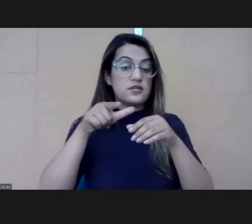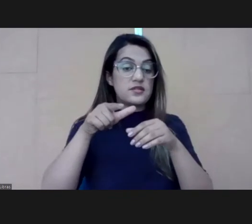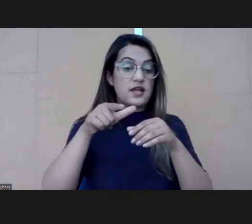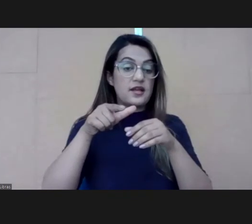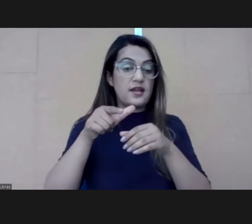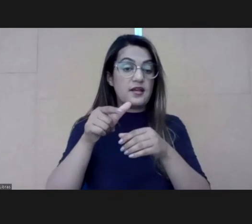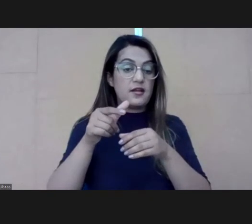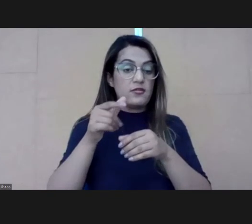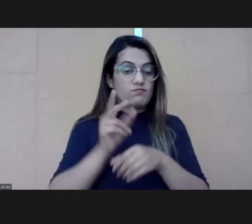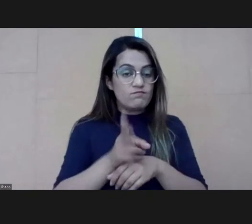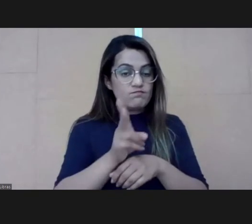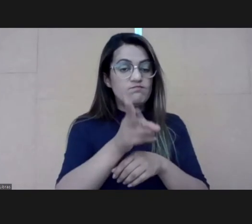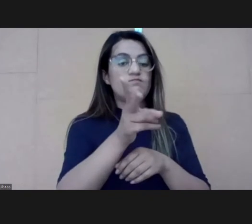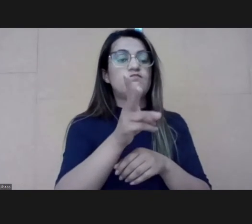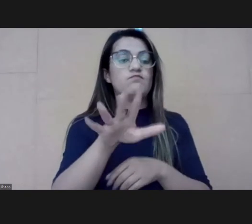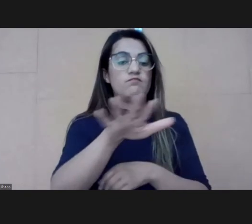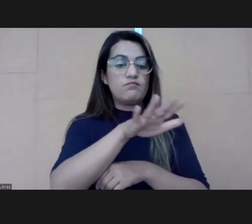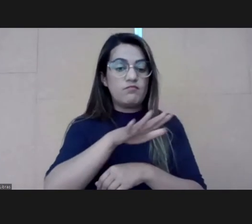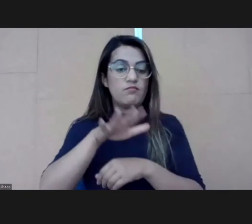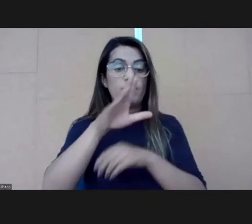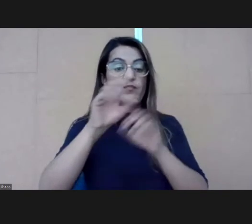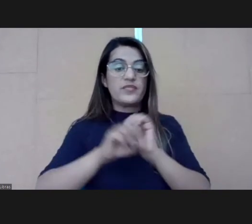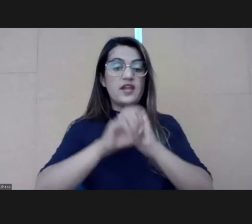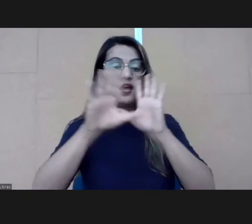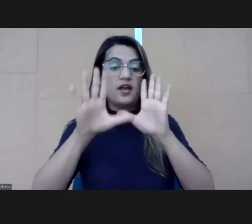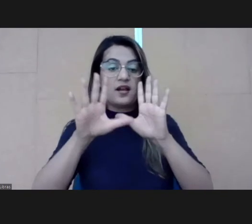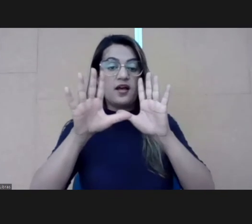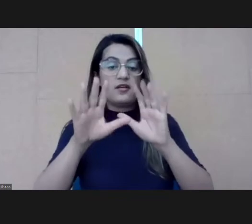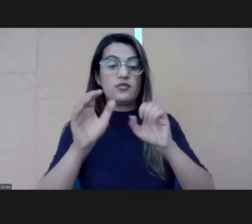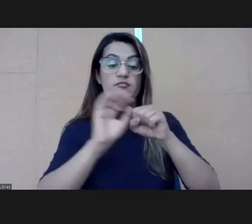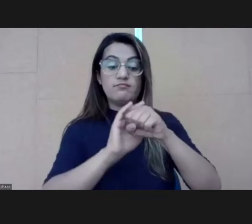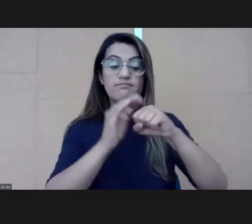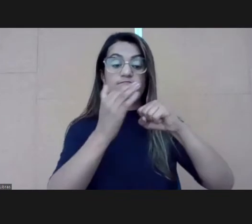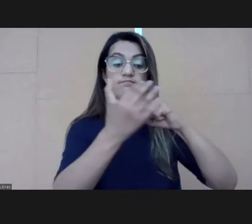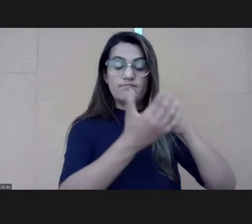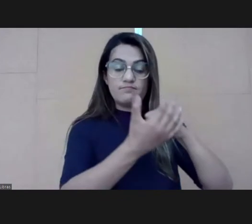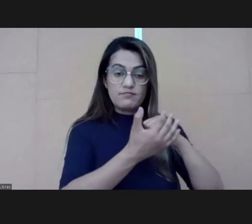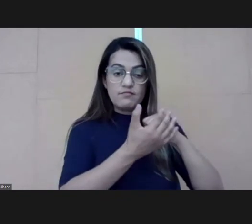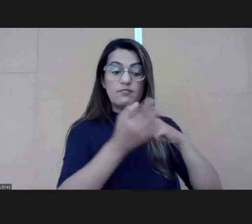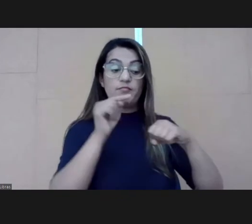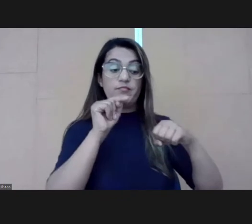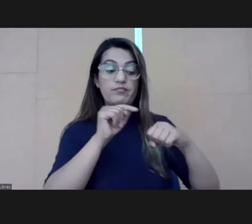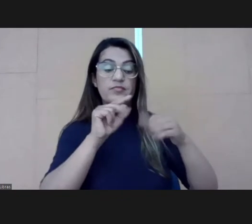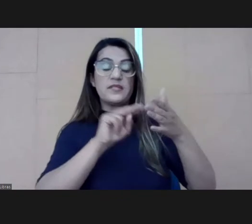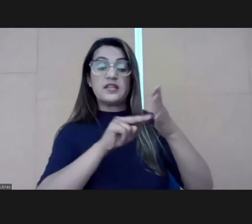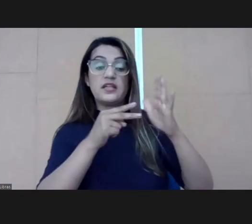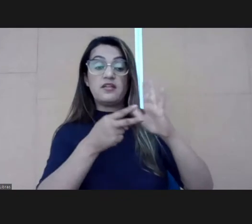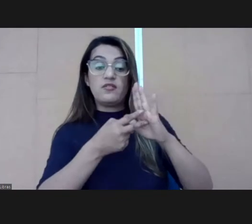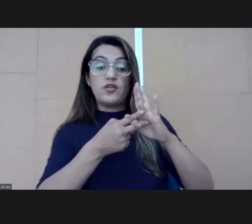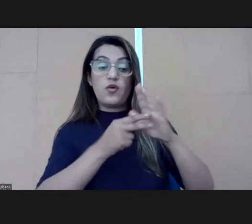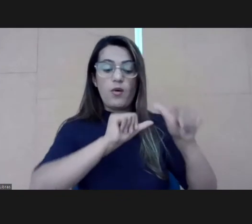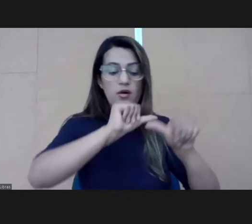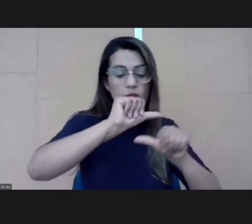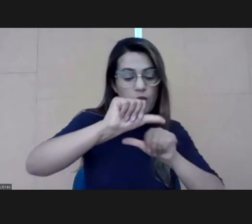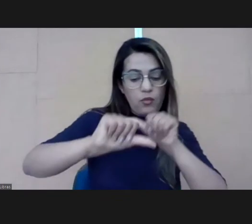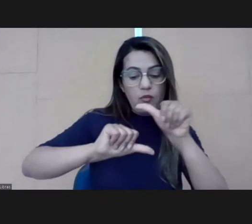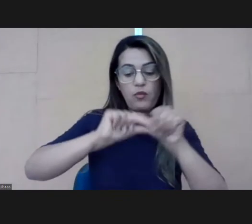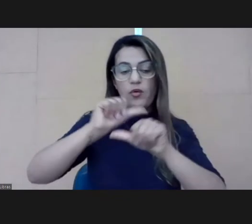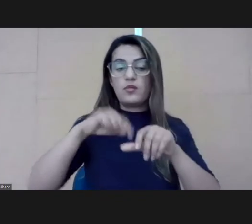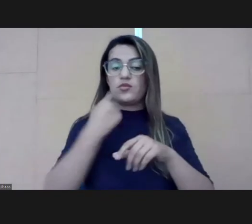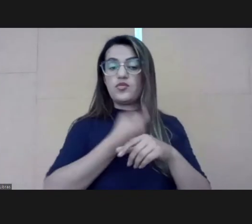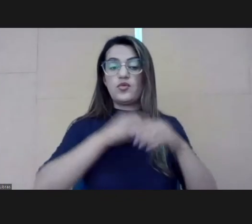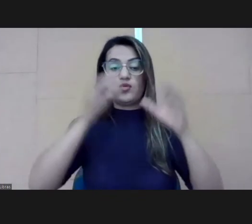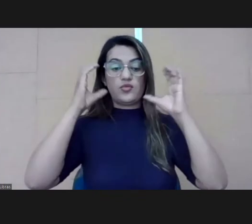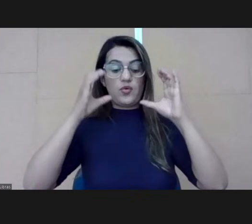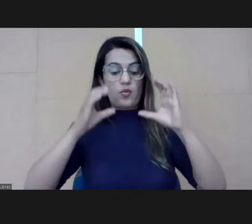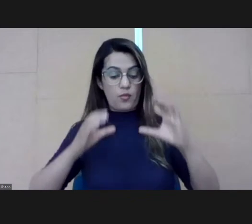the pandemic has meant dramatic changes for all of us, not just changes in how we behave, but also changes in society. It has